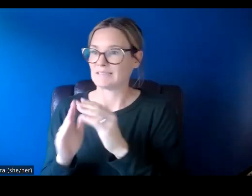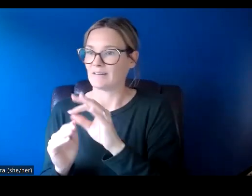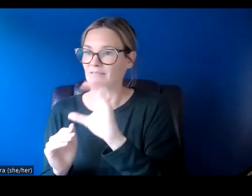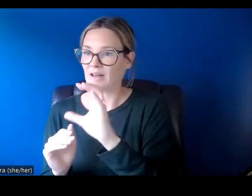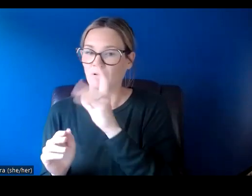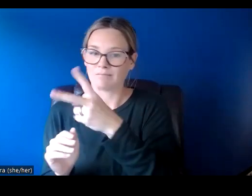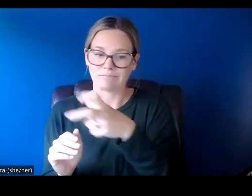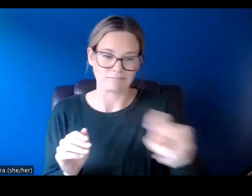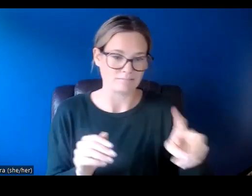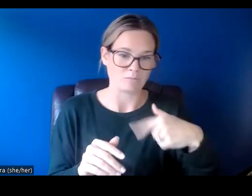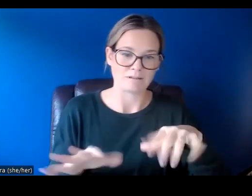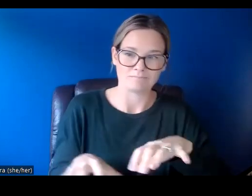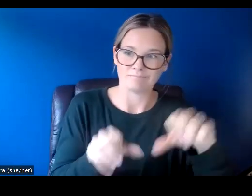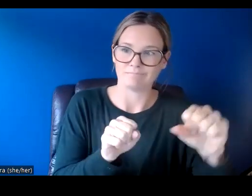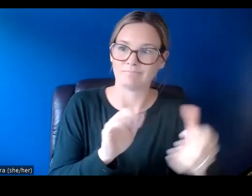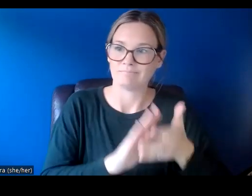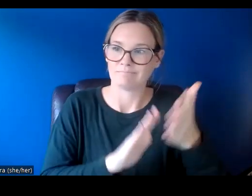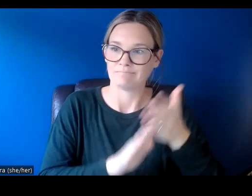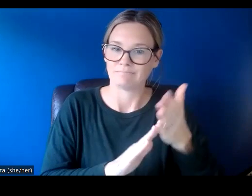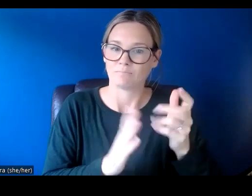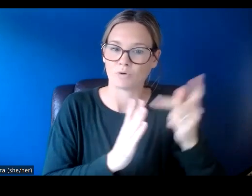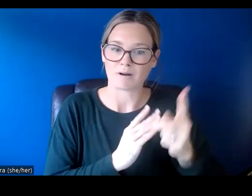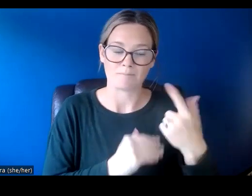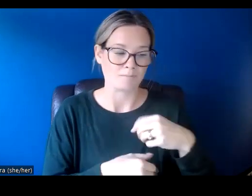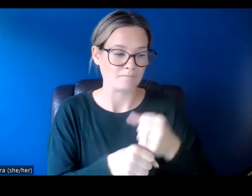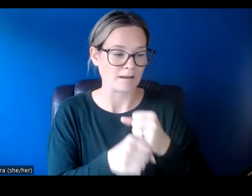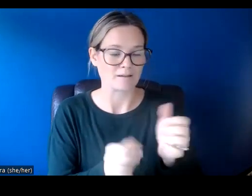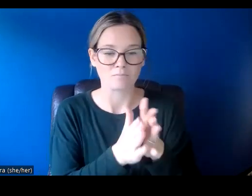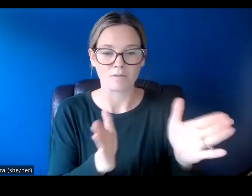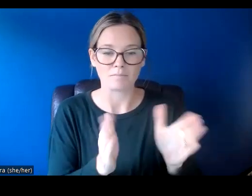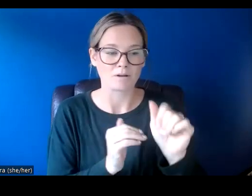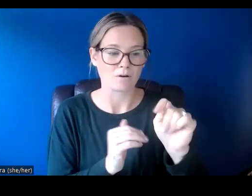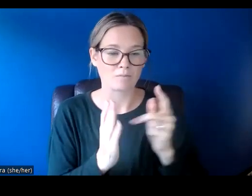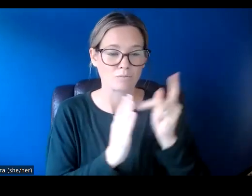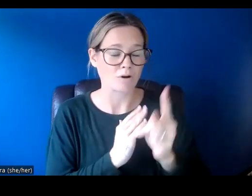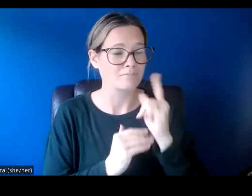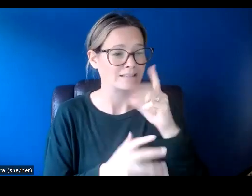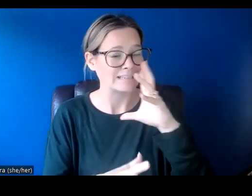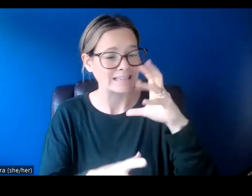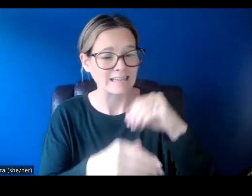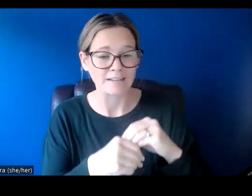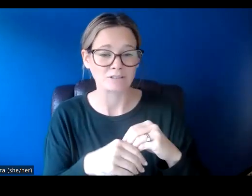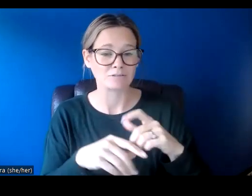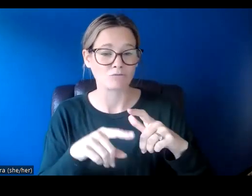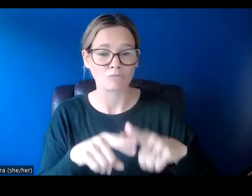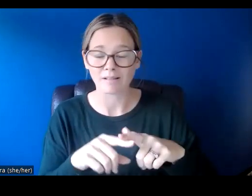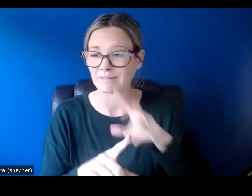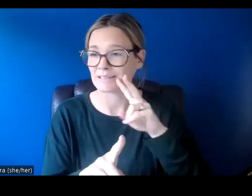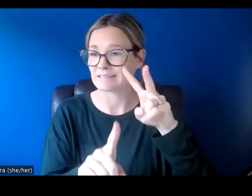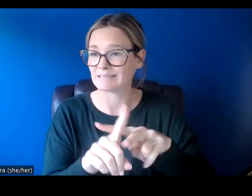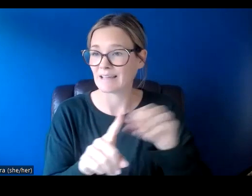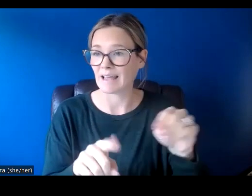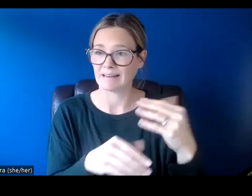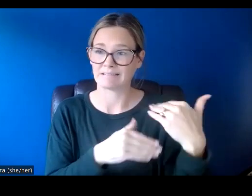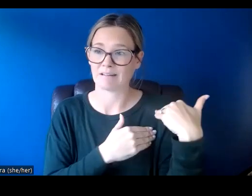Public Art Program. We are creating a public art program that is engaging, relevant, and accountable. This program must reflect